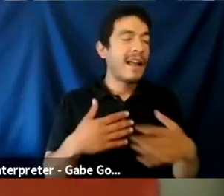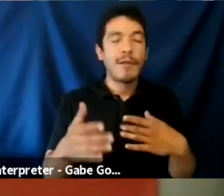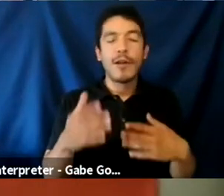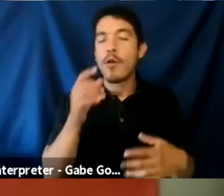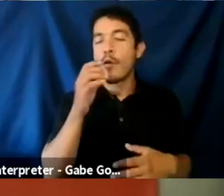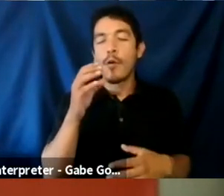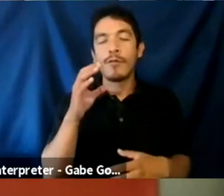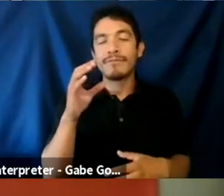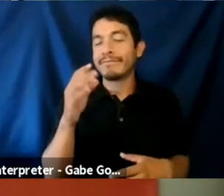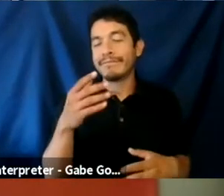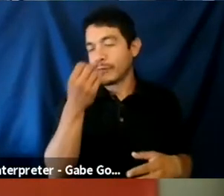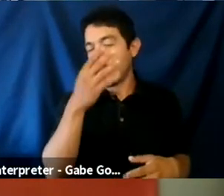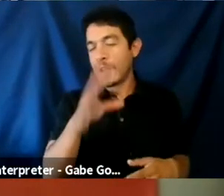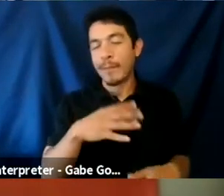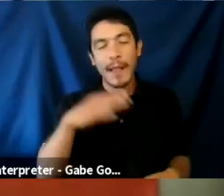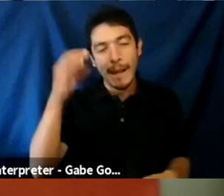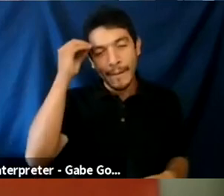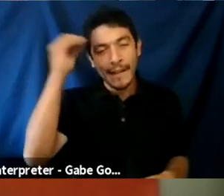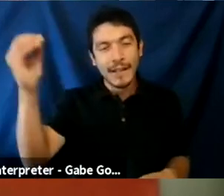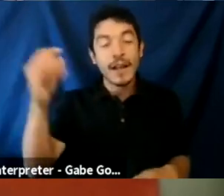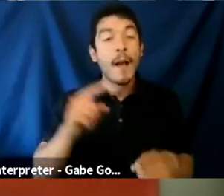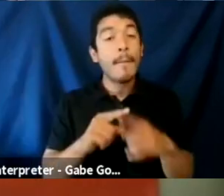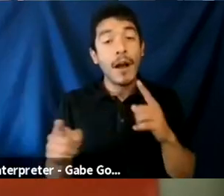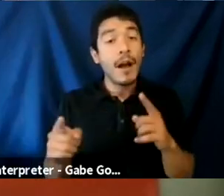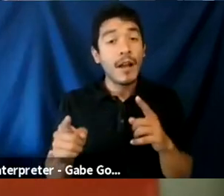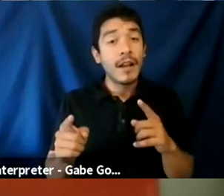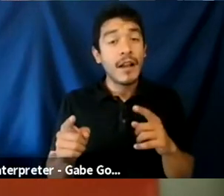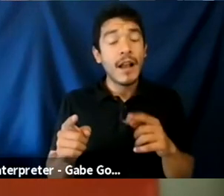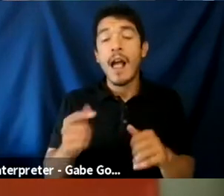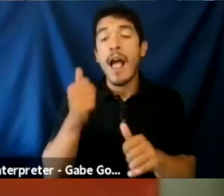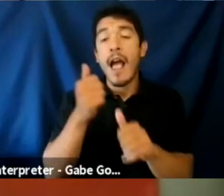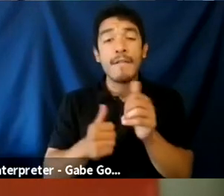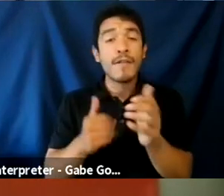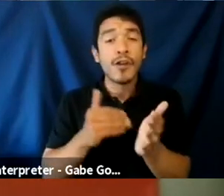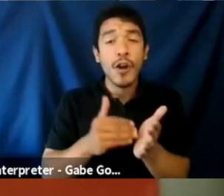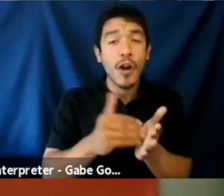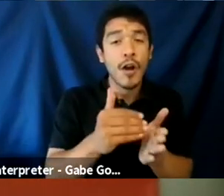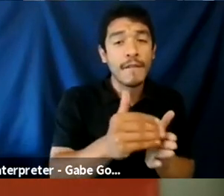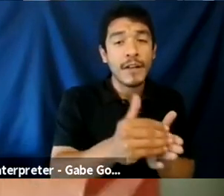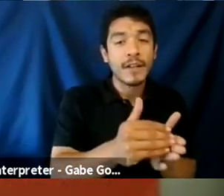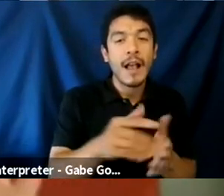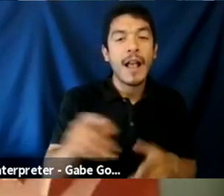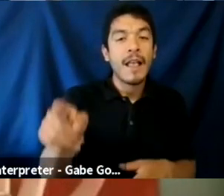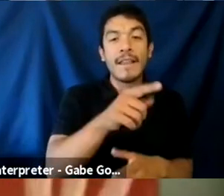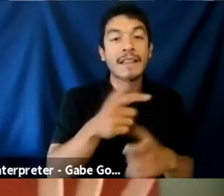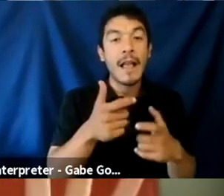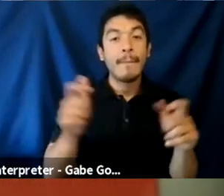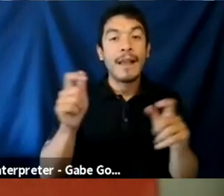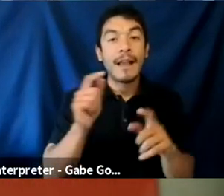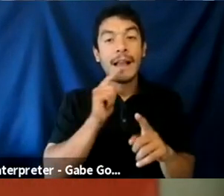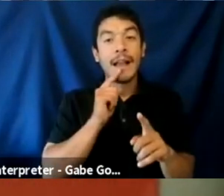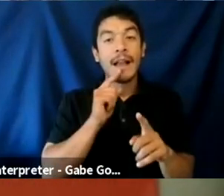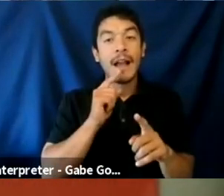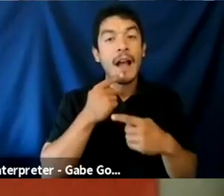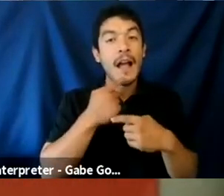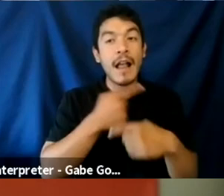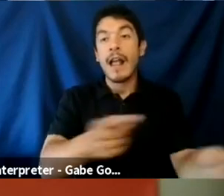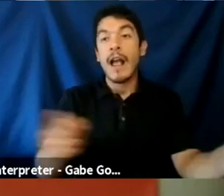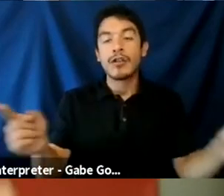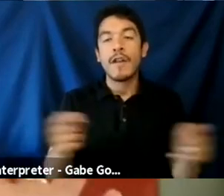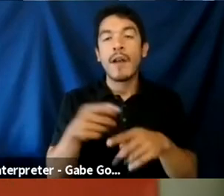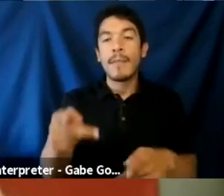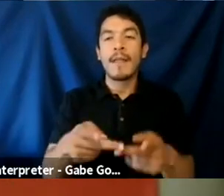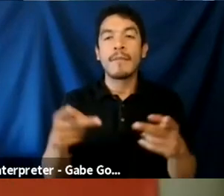my opinions on this? Um, so, but, but we see every so often these like big announcements that come out of these spaces being like,